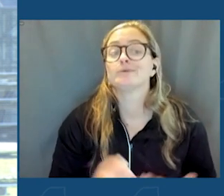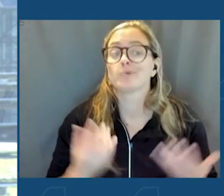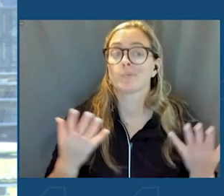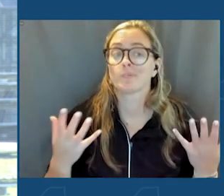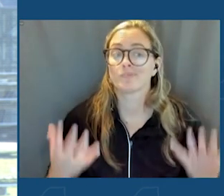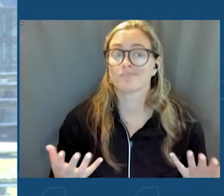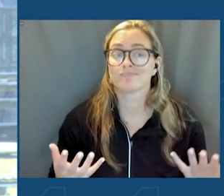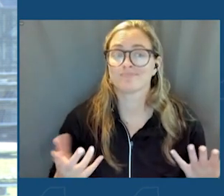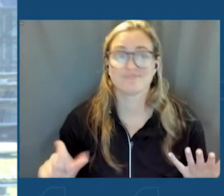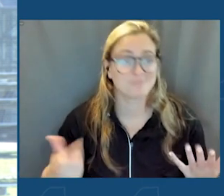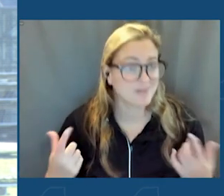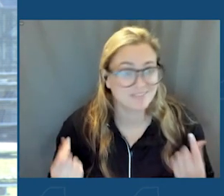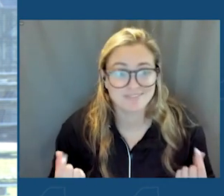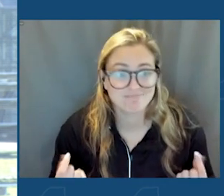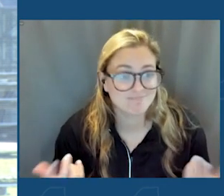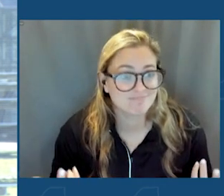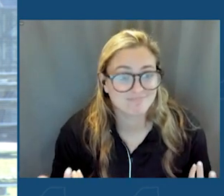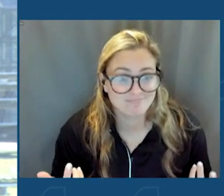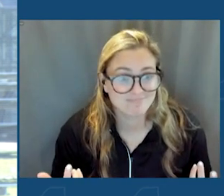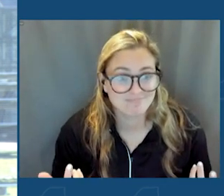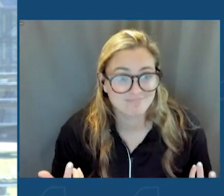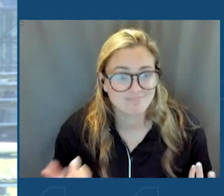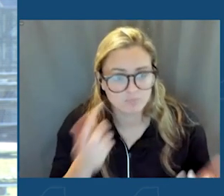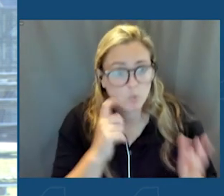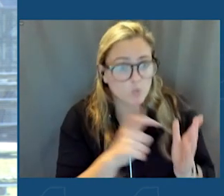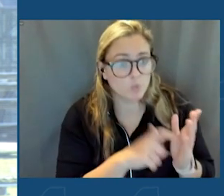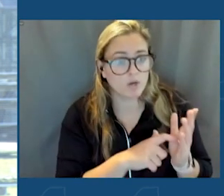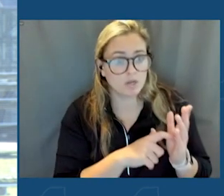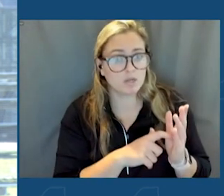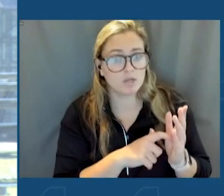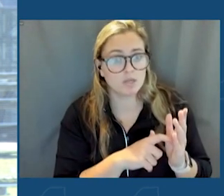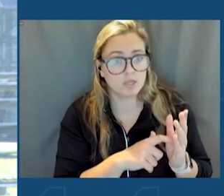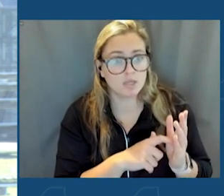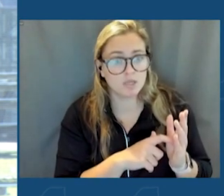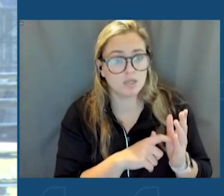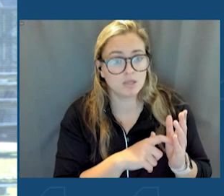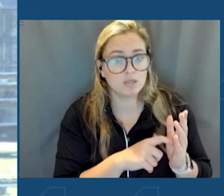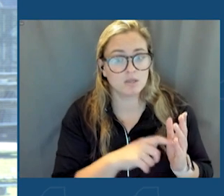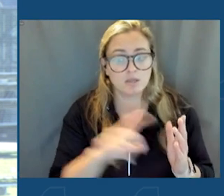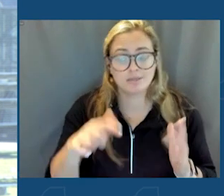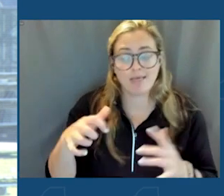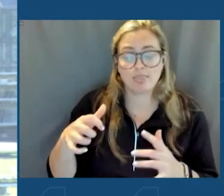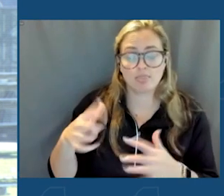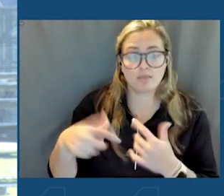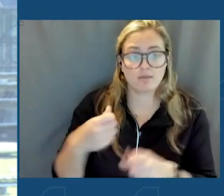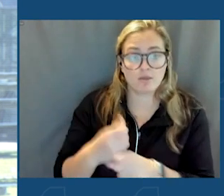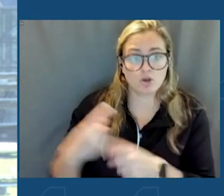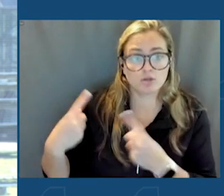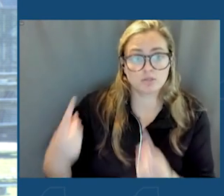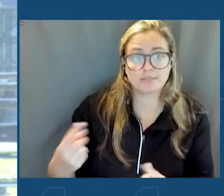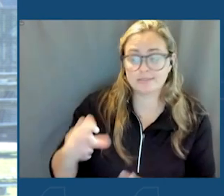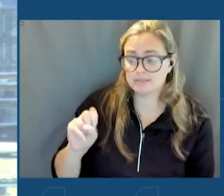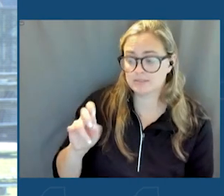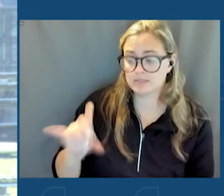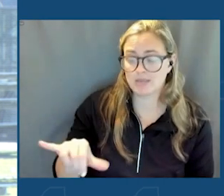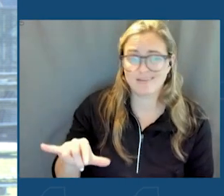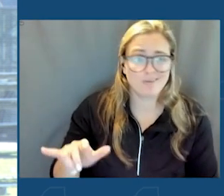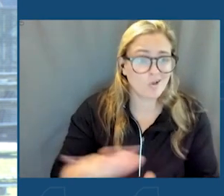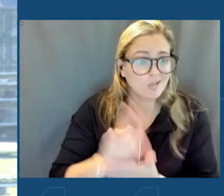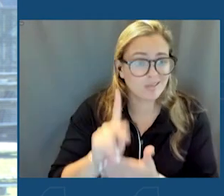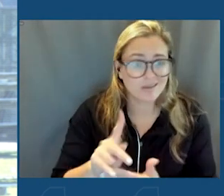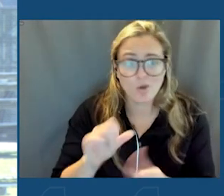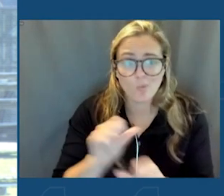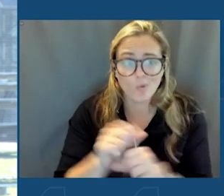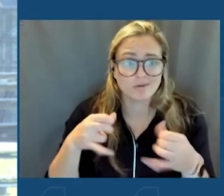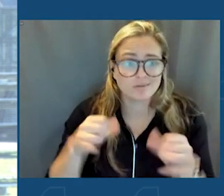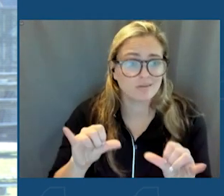are going to do? We're also recognizing the fact that it's almost the 10th anniversary of Sandy. Our cleanup and our work continues there, building resiliency.